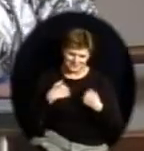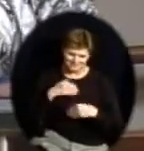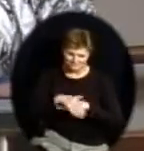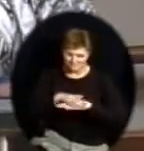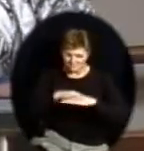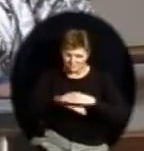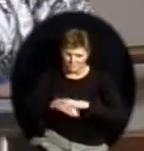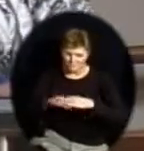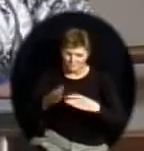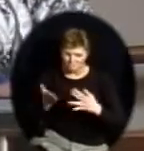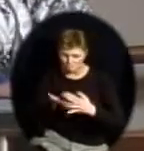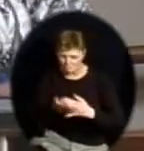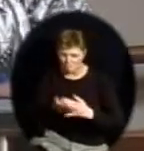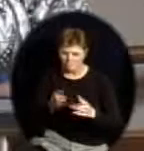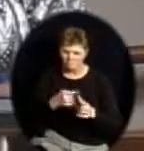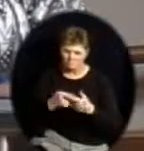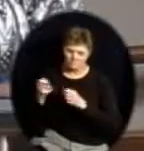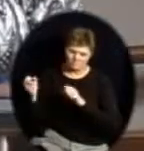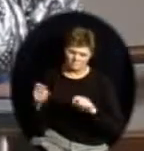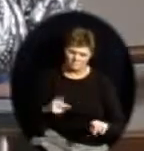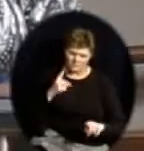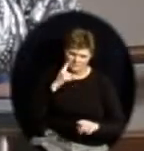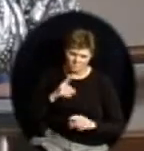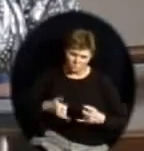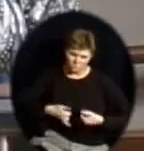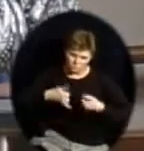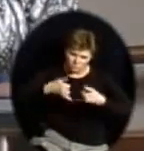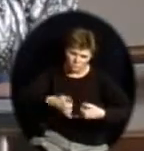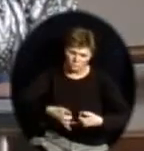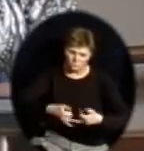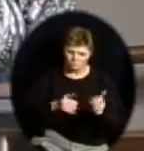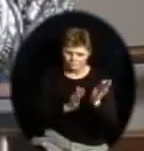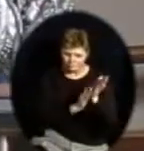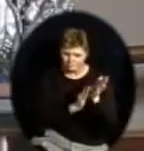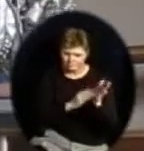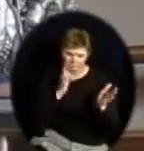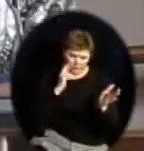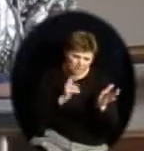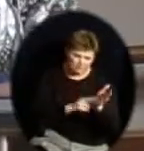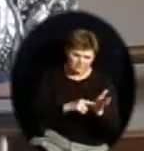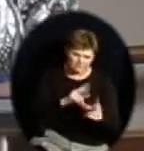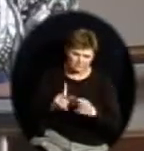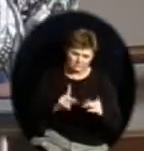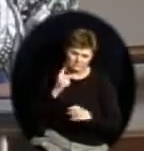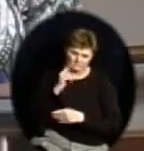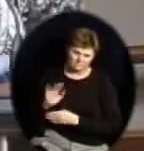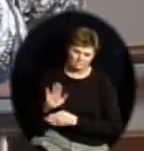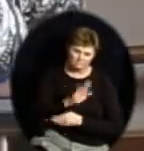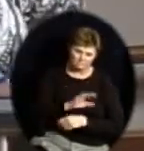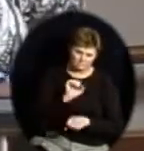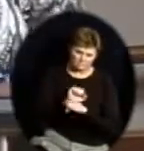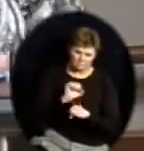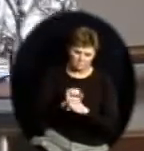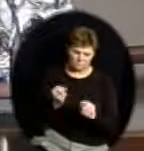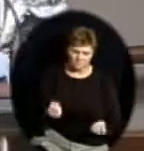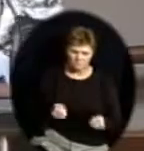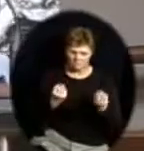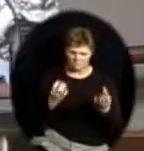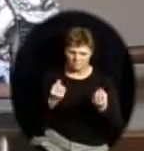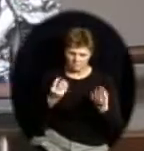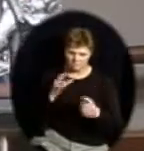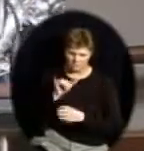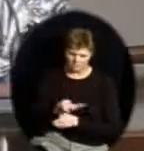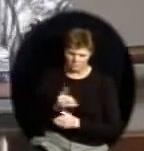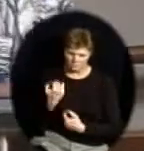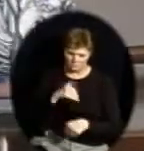we'll come back for recognitions and awards. There's a variety of staff and student awards that are going to happen this evening. And